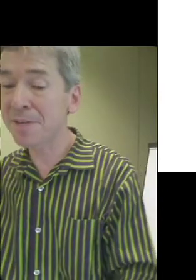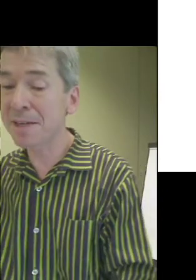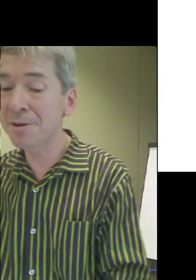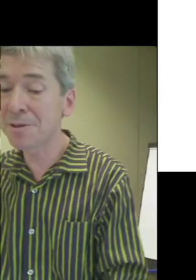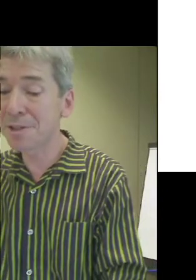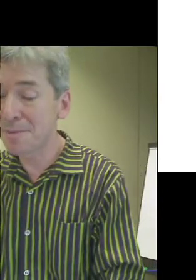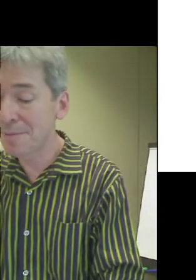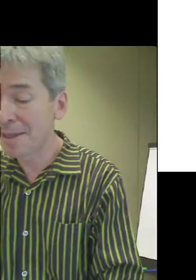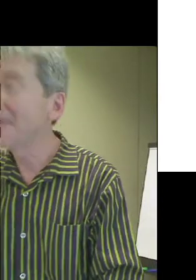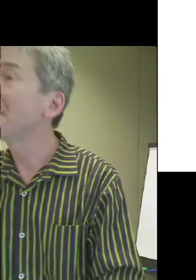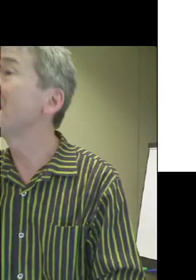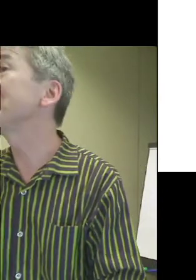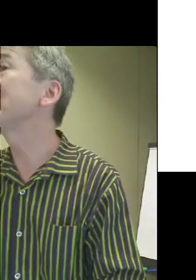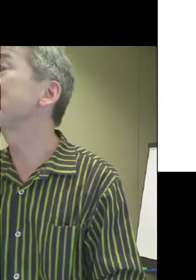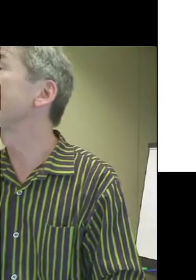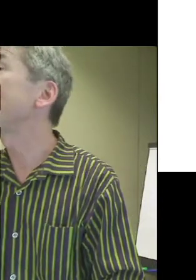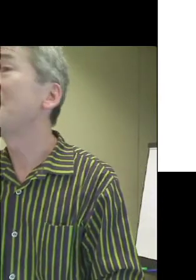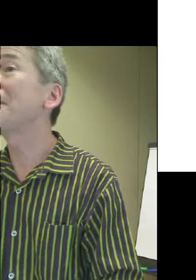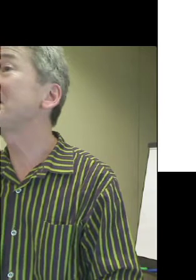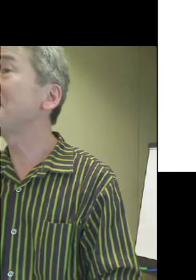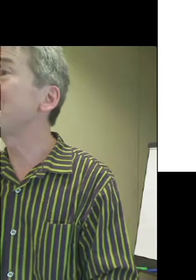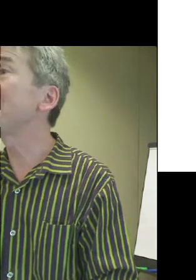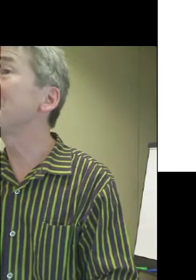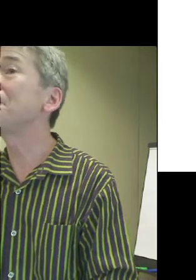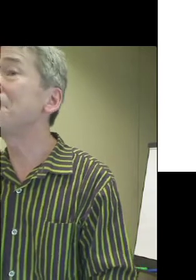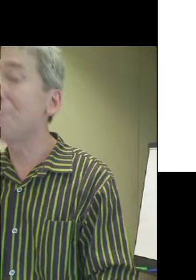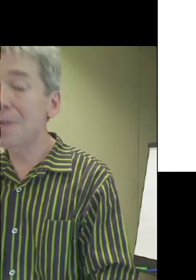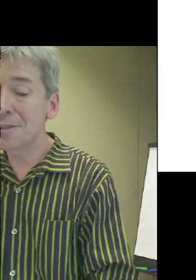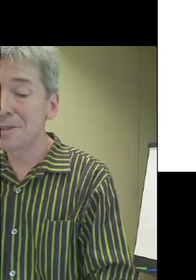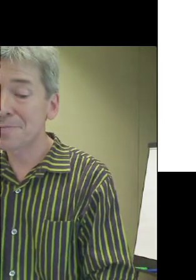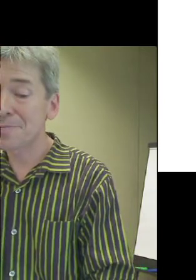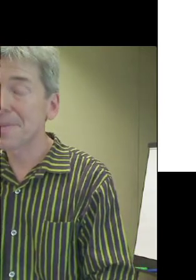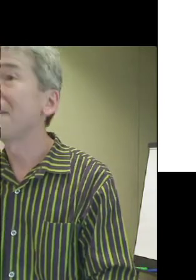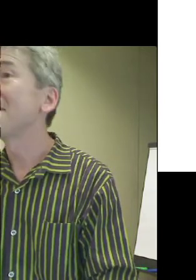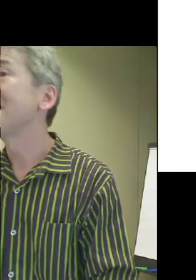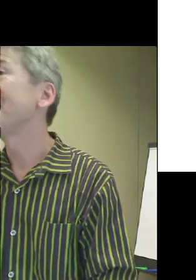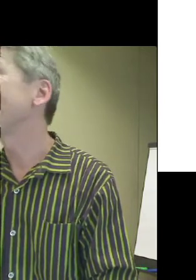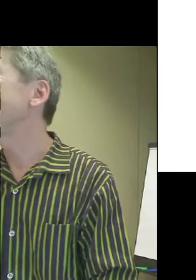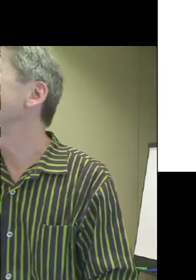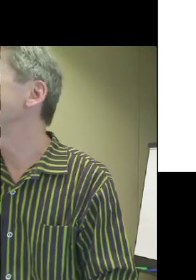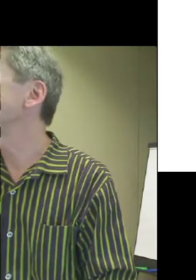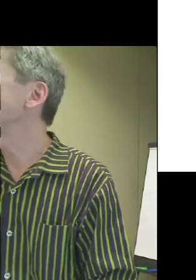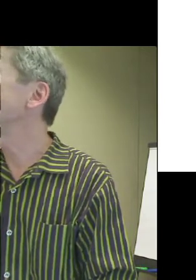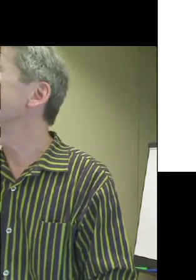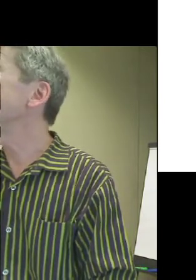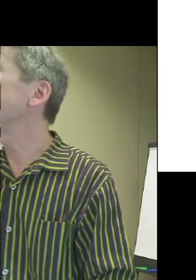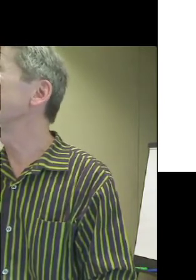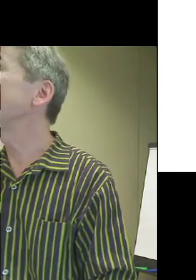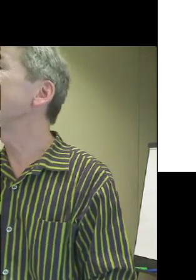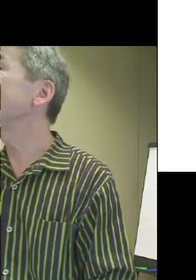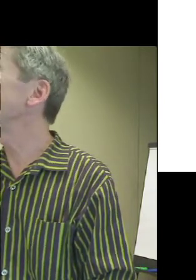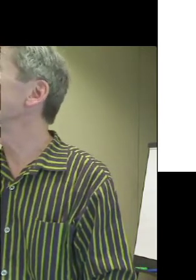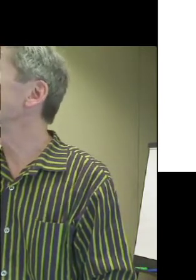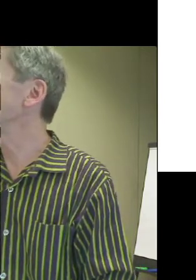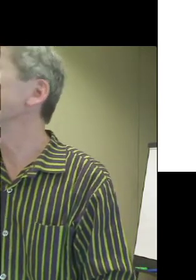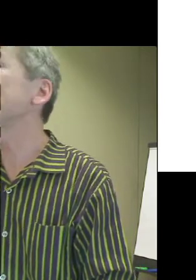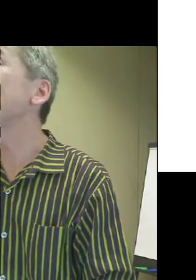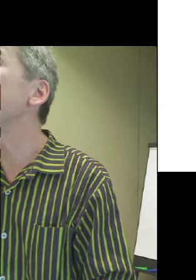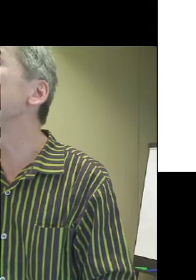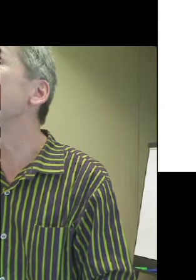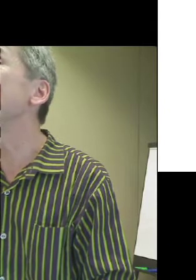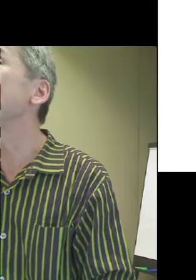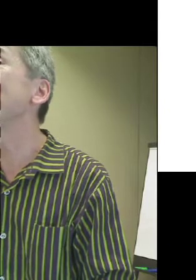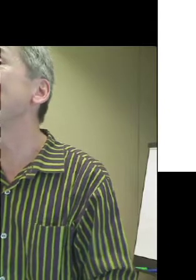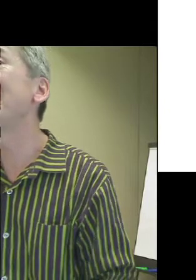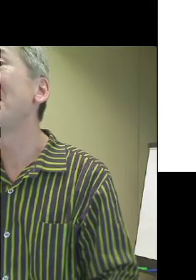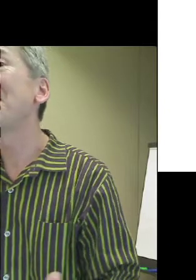their uses of technology. And nurture plentiful of new knowledge. Today is really an opportunity, a first